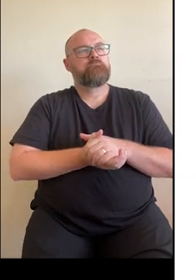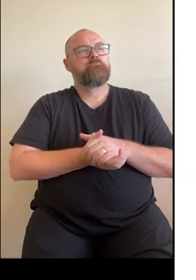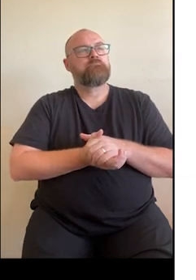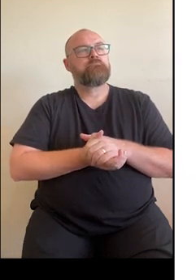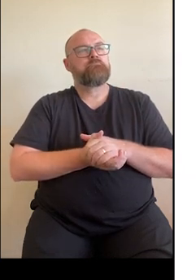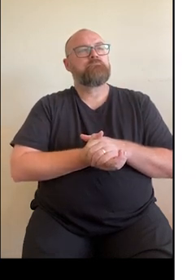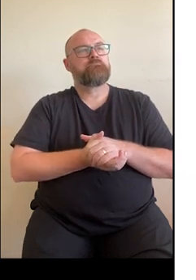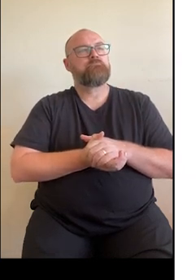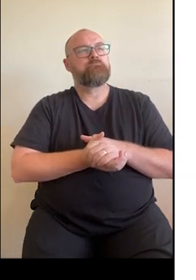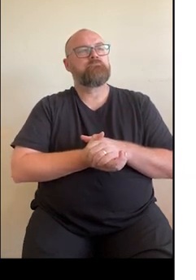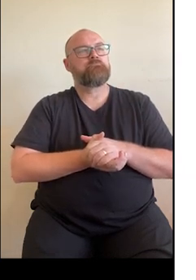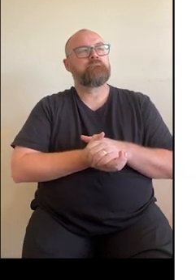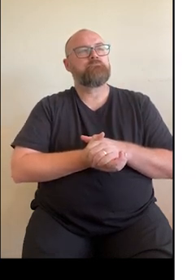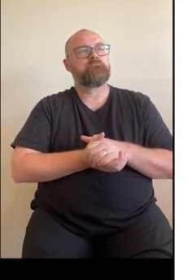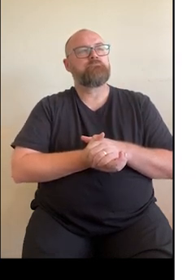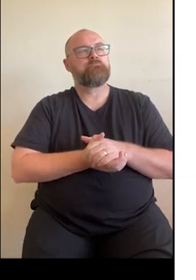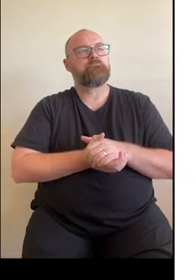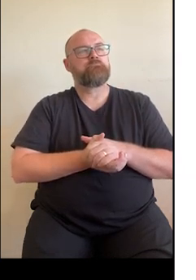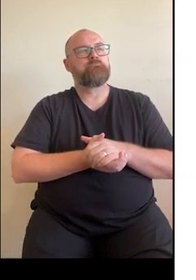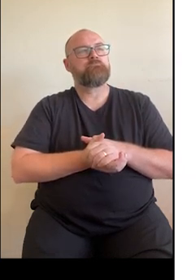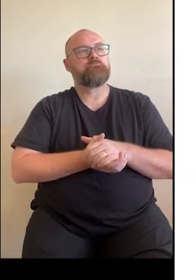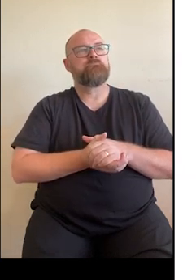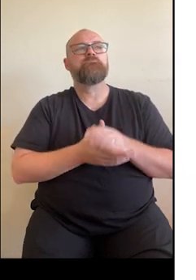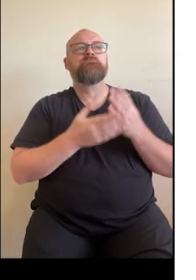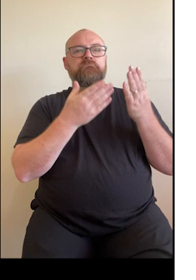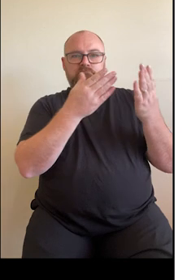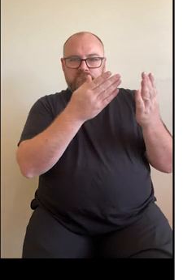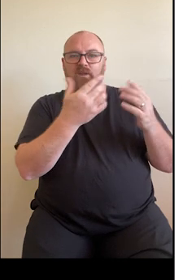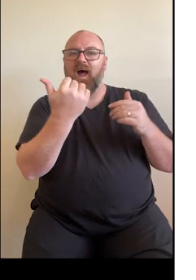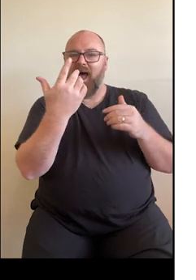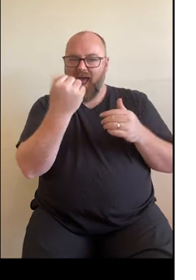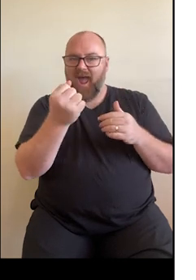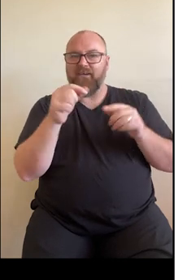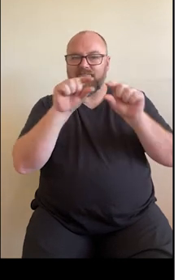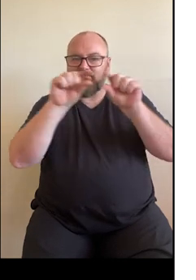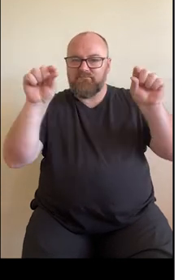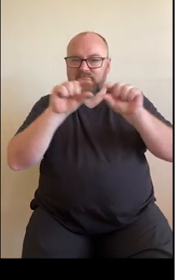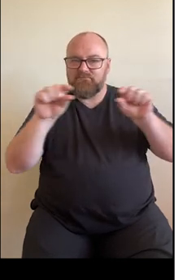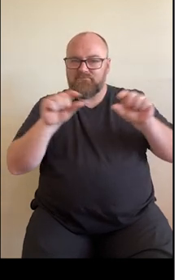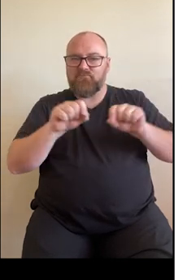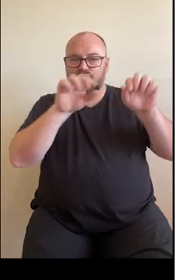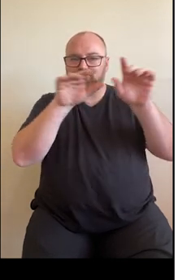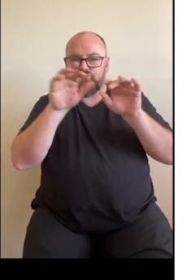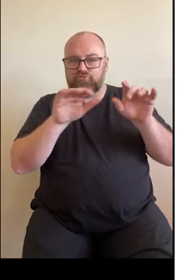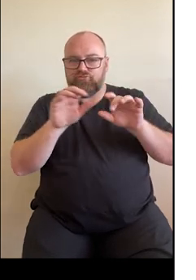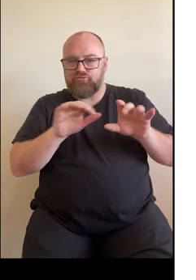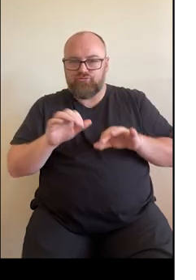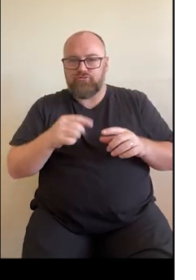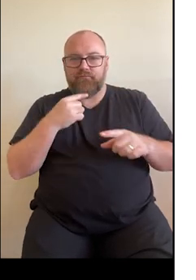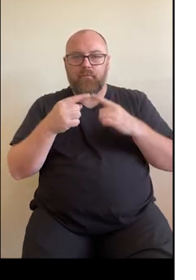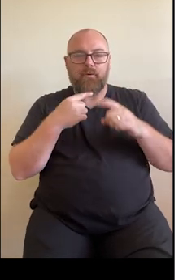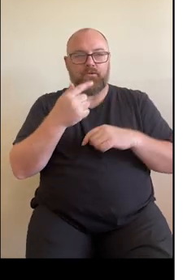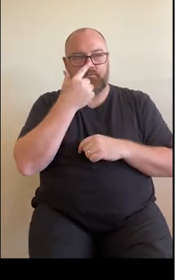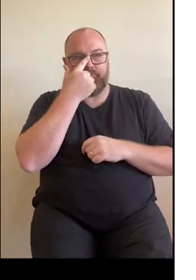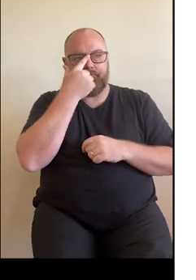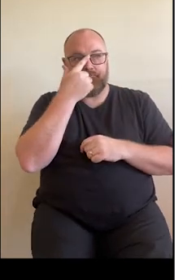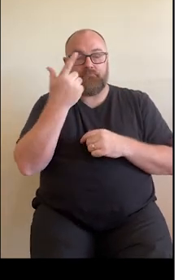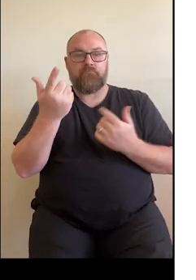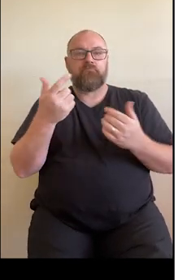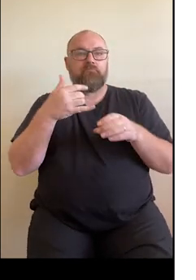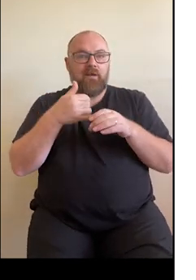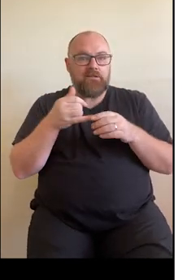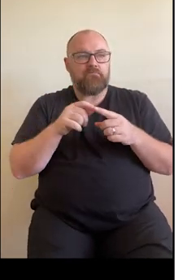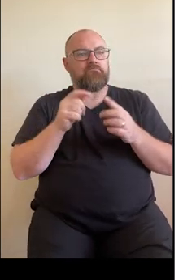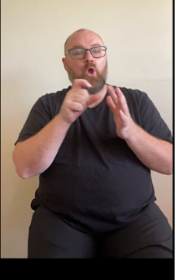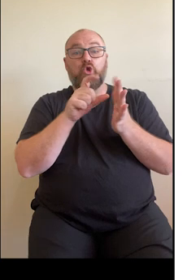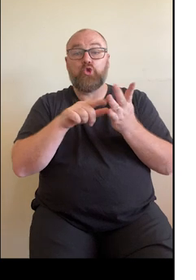You can see here that there are some fields that require information. So medicine and dose